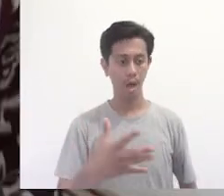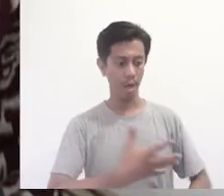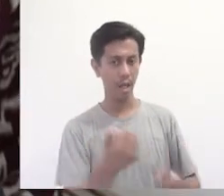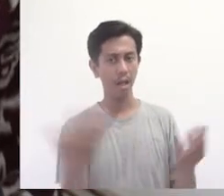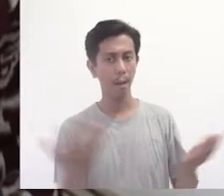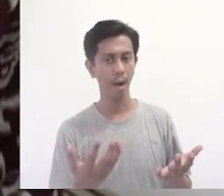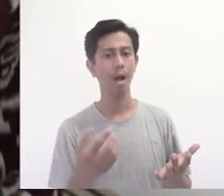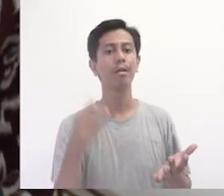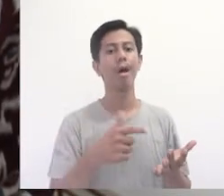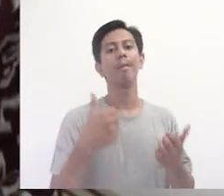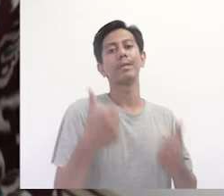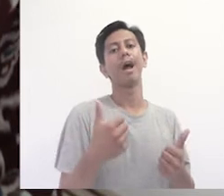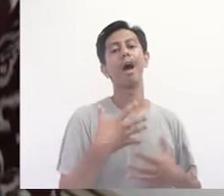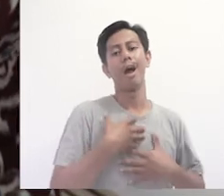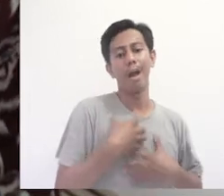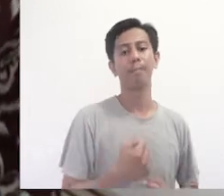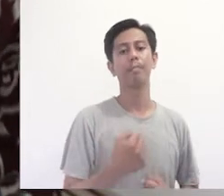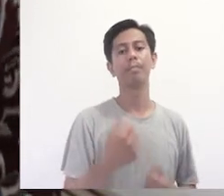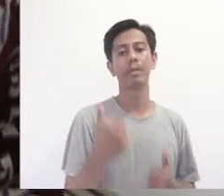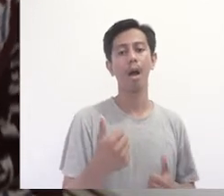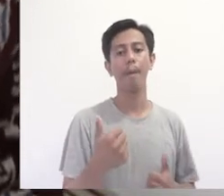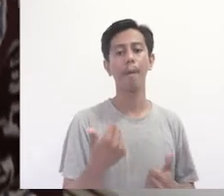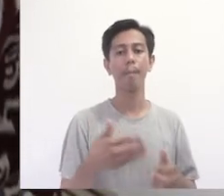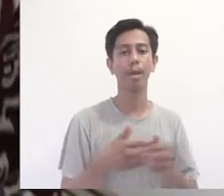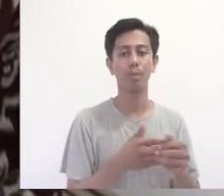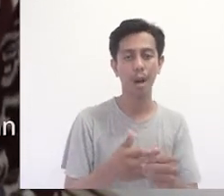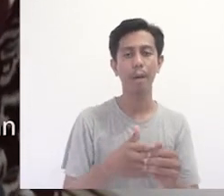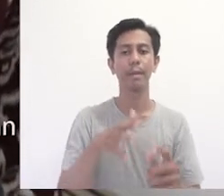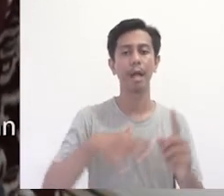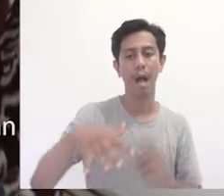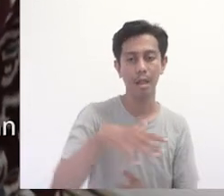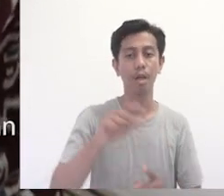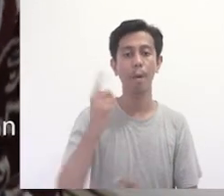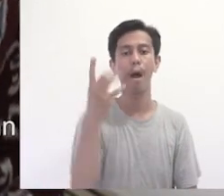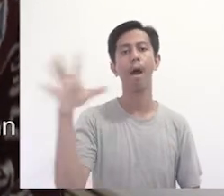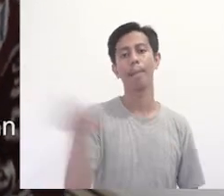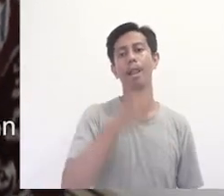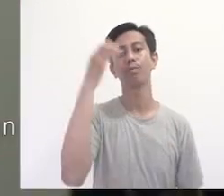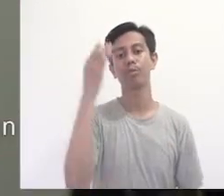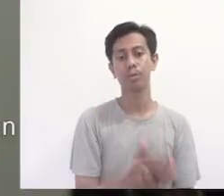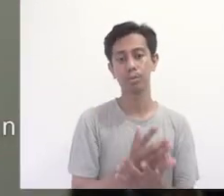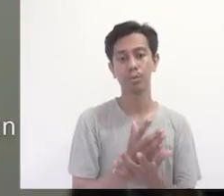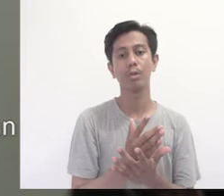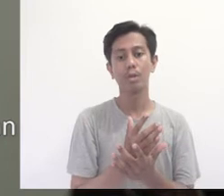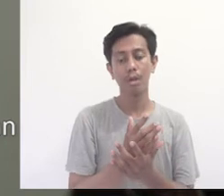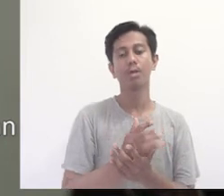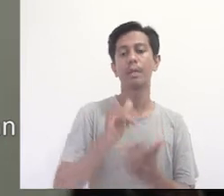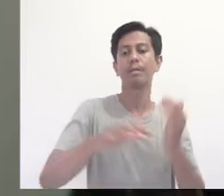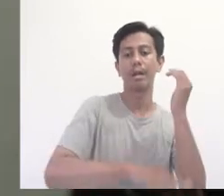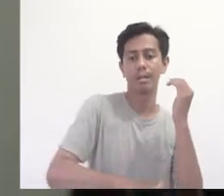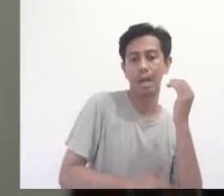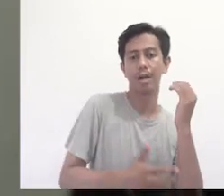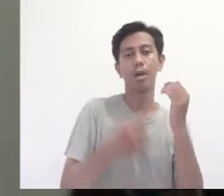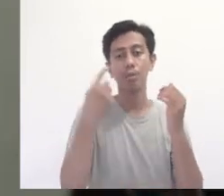in Solo Indonesia. It aims to help the local government and other stakeholders better develop and implement disability